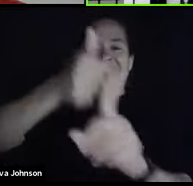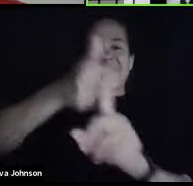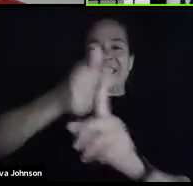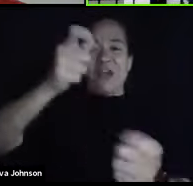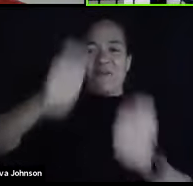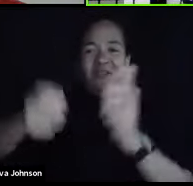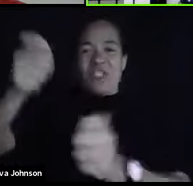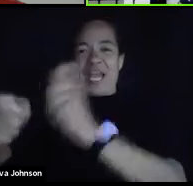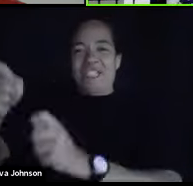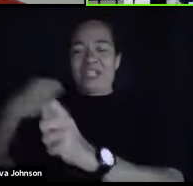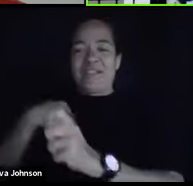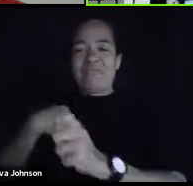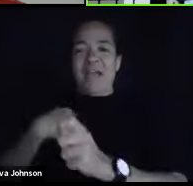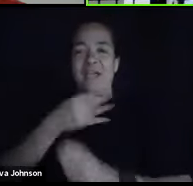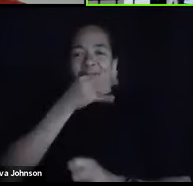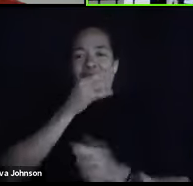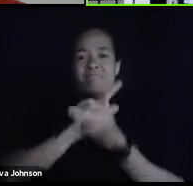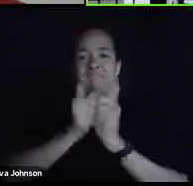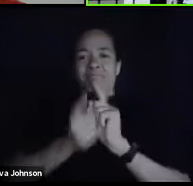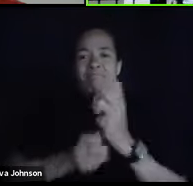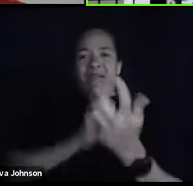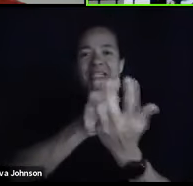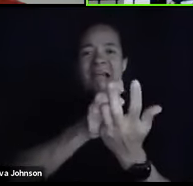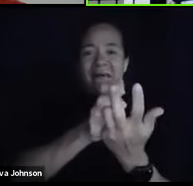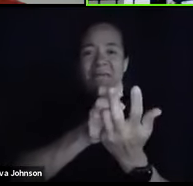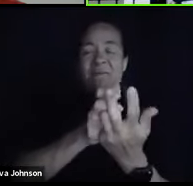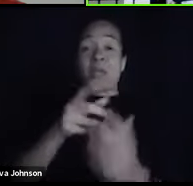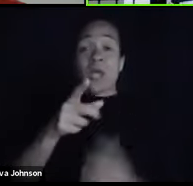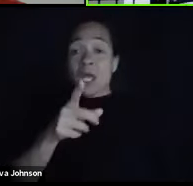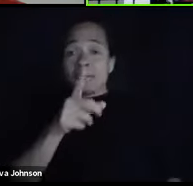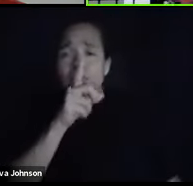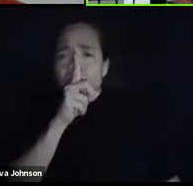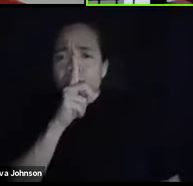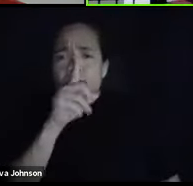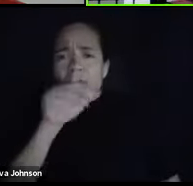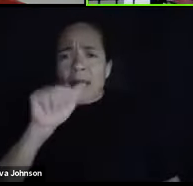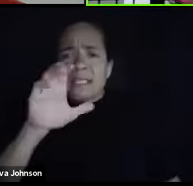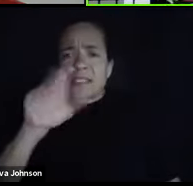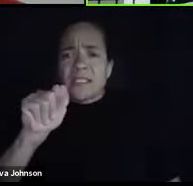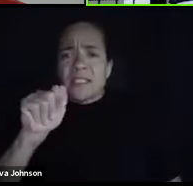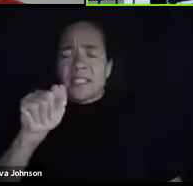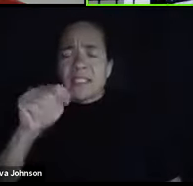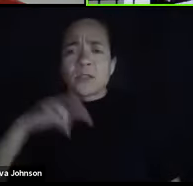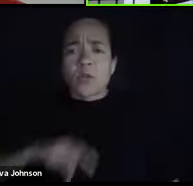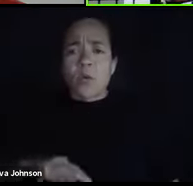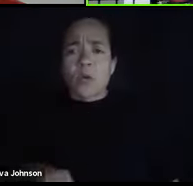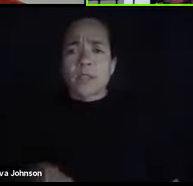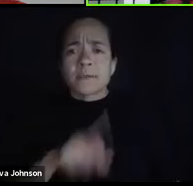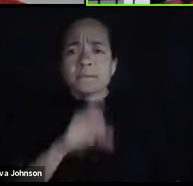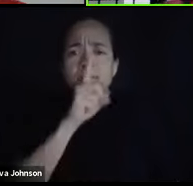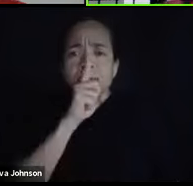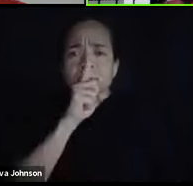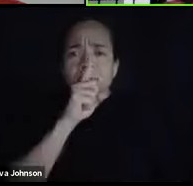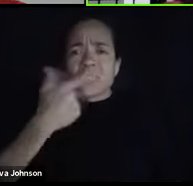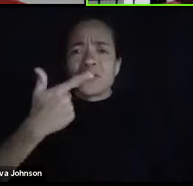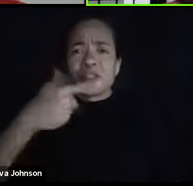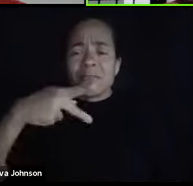hear the ability